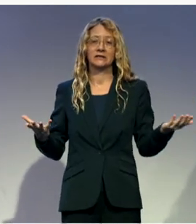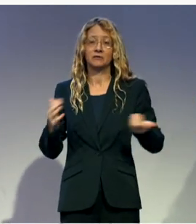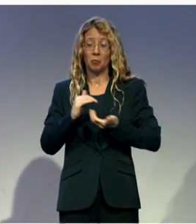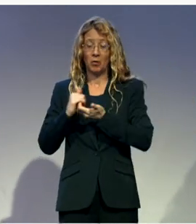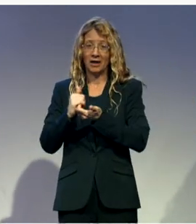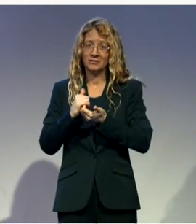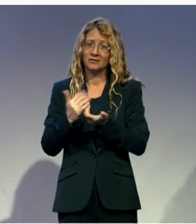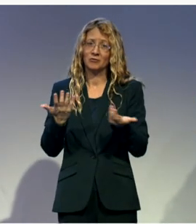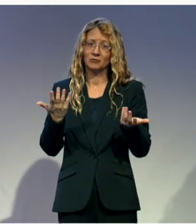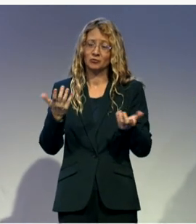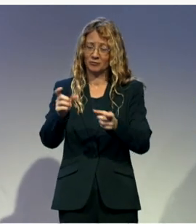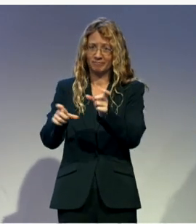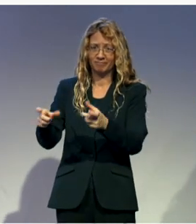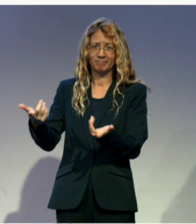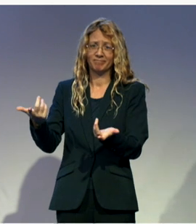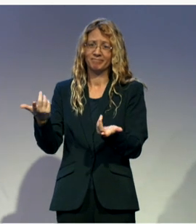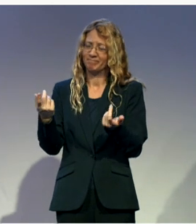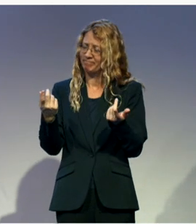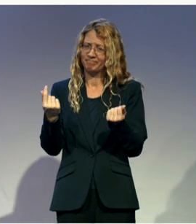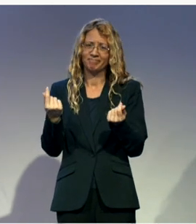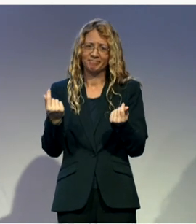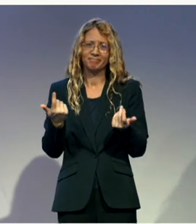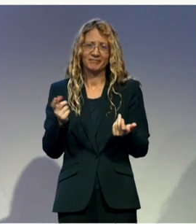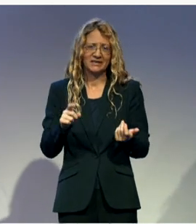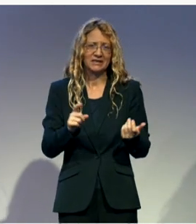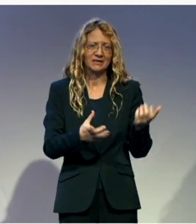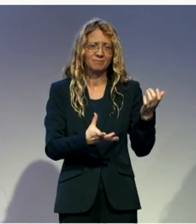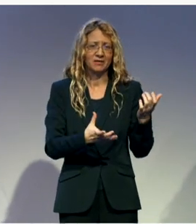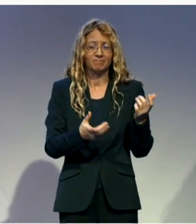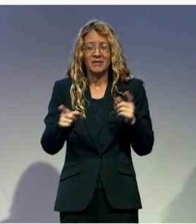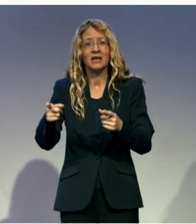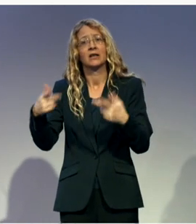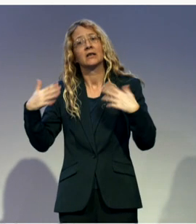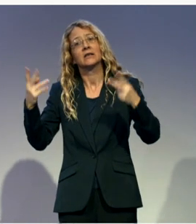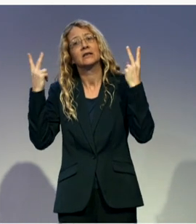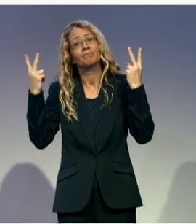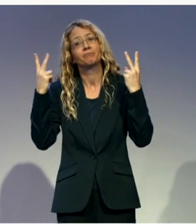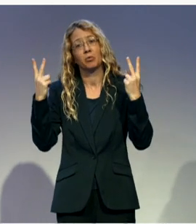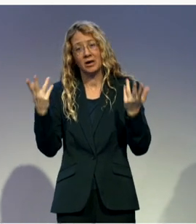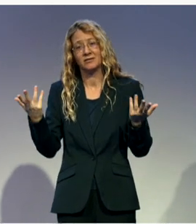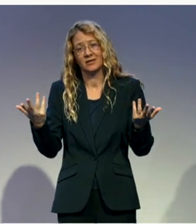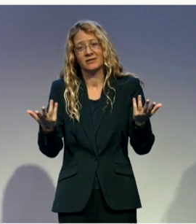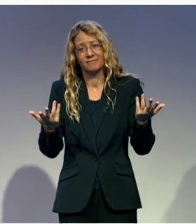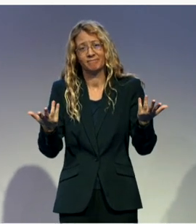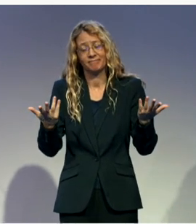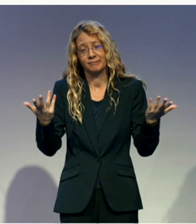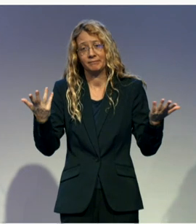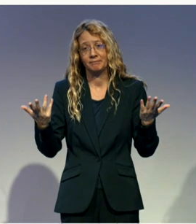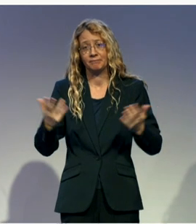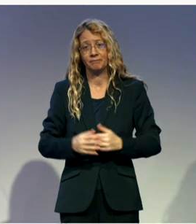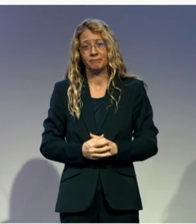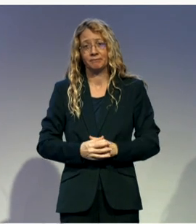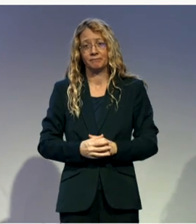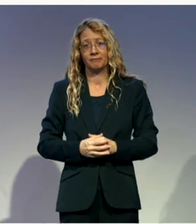is one key factor that needs to be played. And also, we need to plan in advance, not only wait